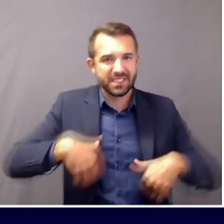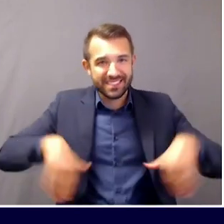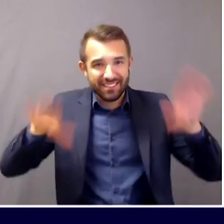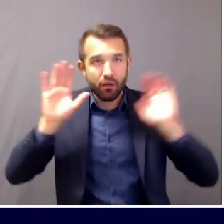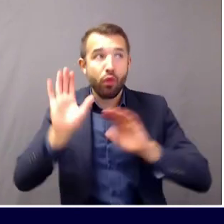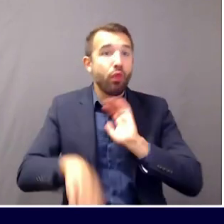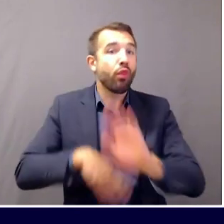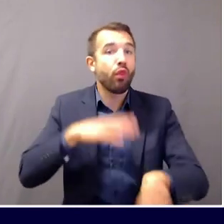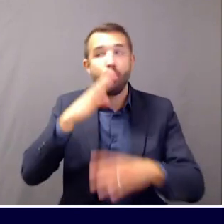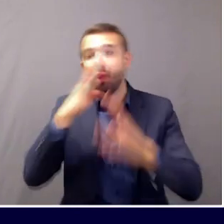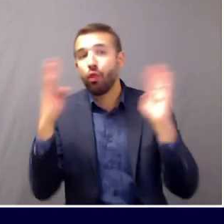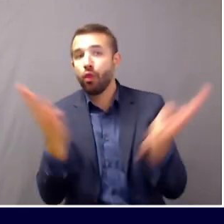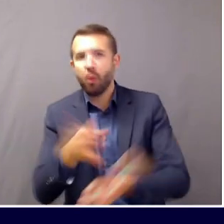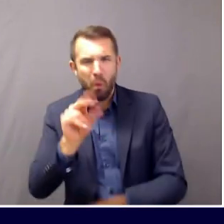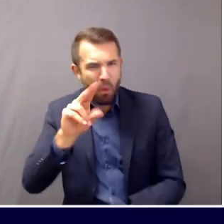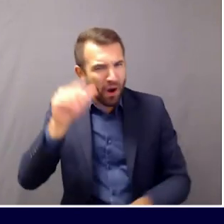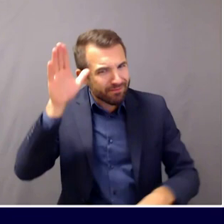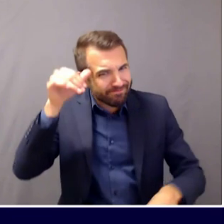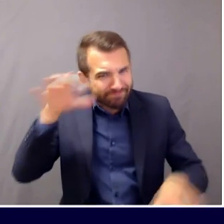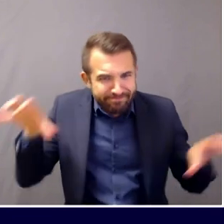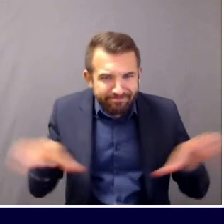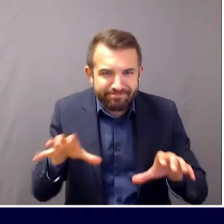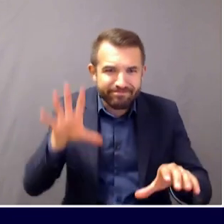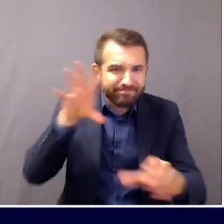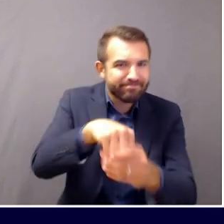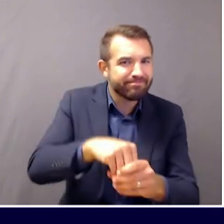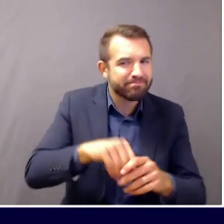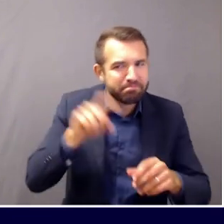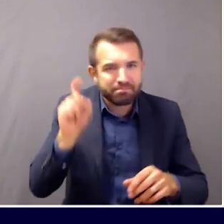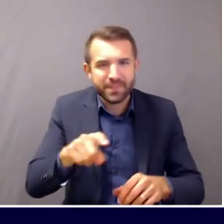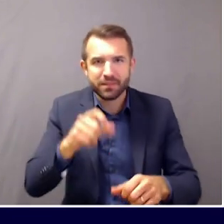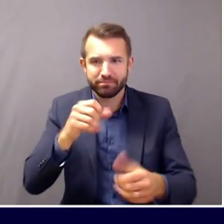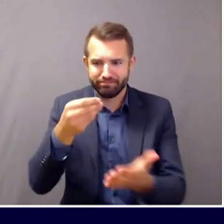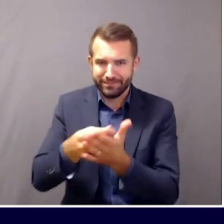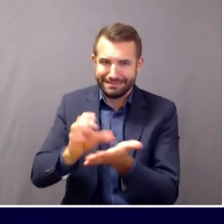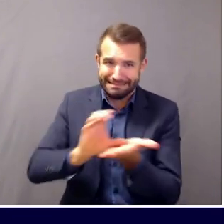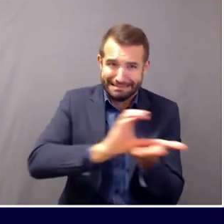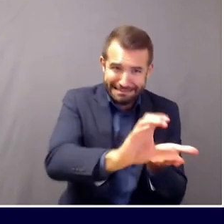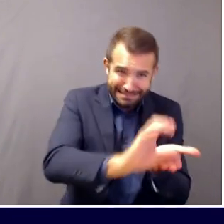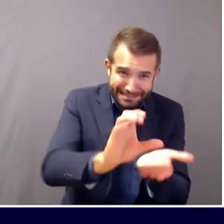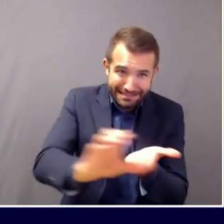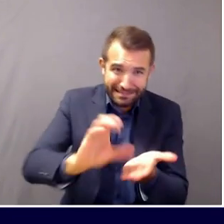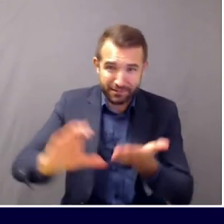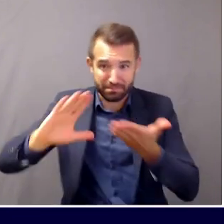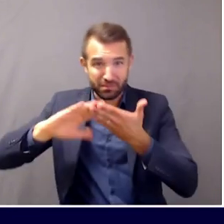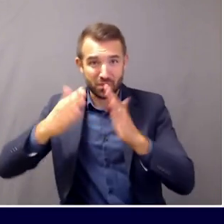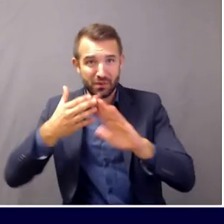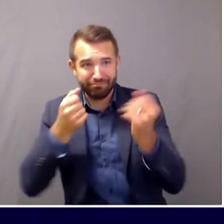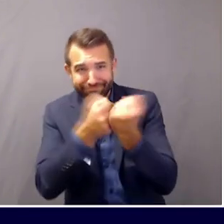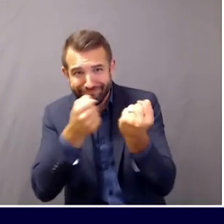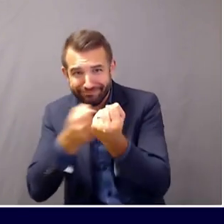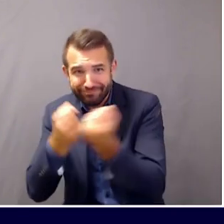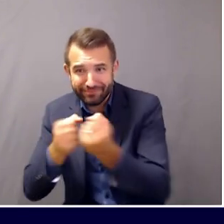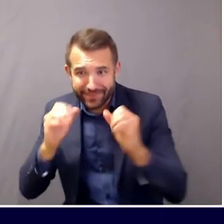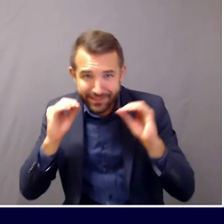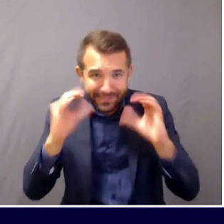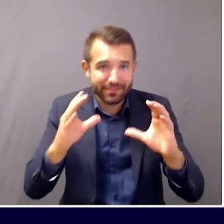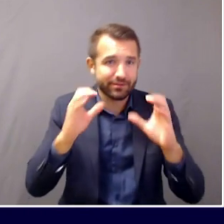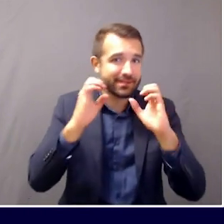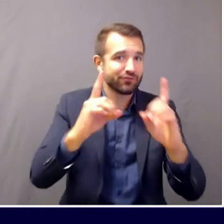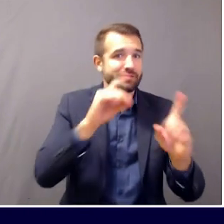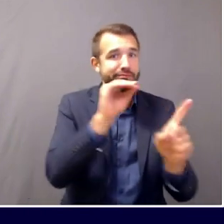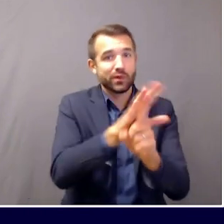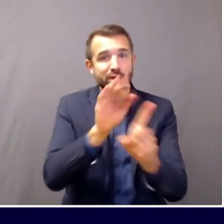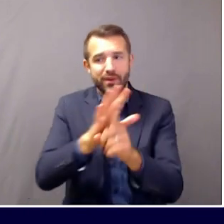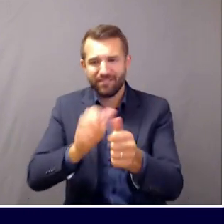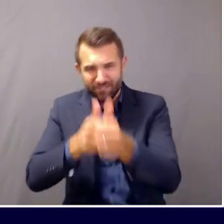will continue to support municipalities as they work to educate the public on the dangers of COVID-19, implement and encourage compliance with public